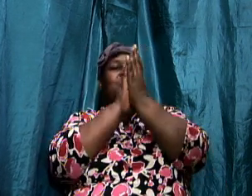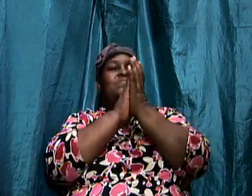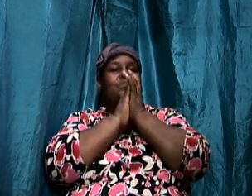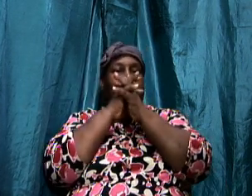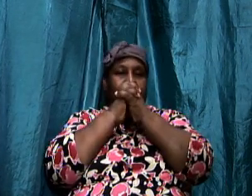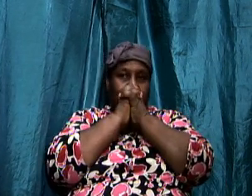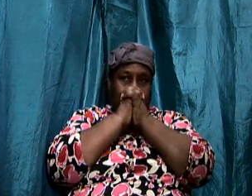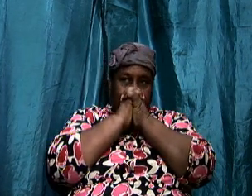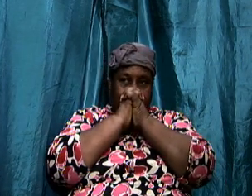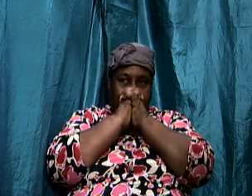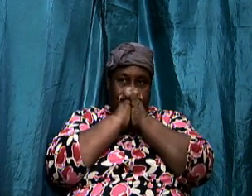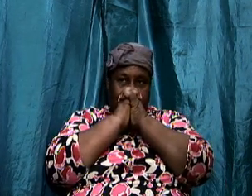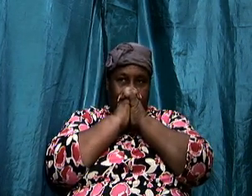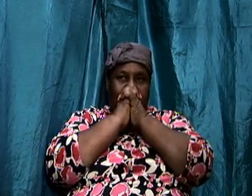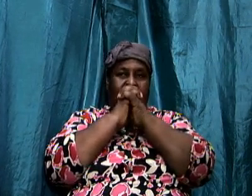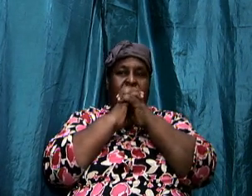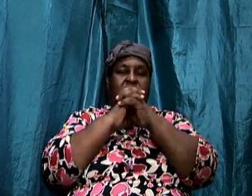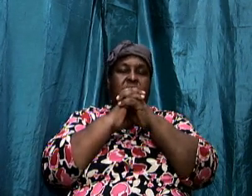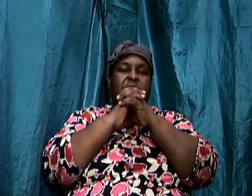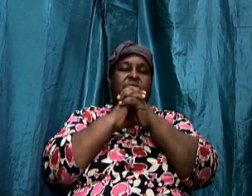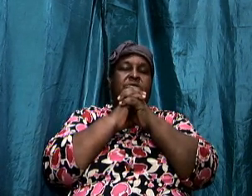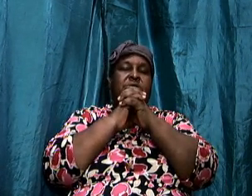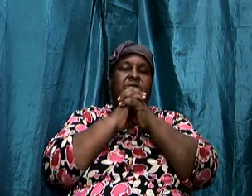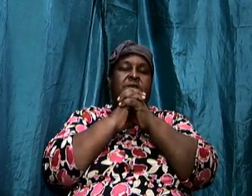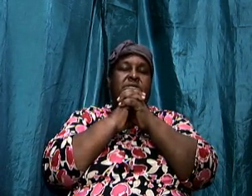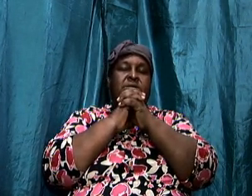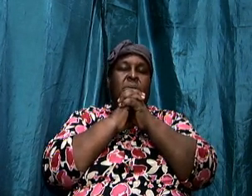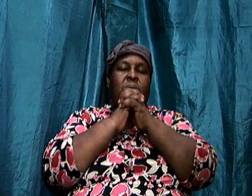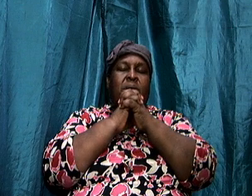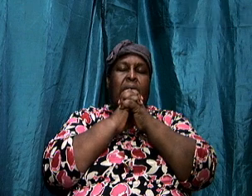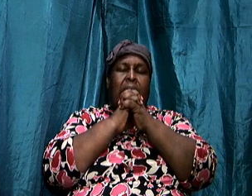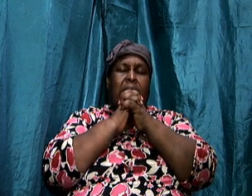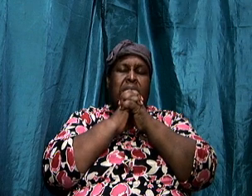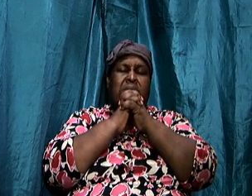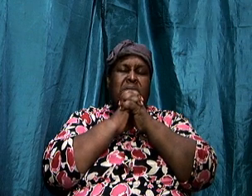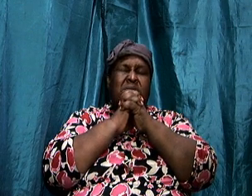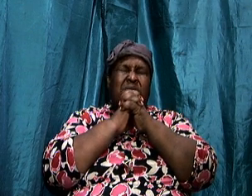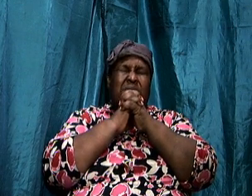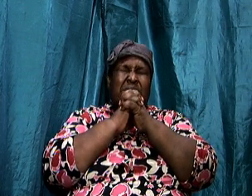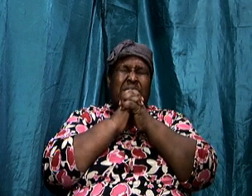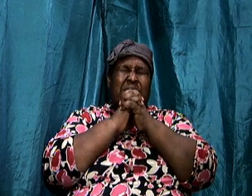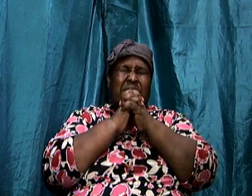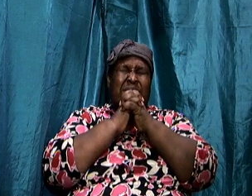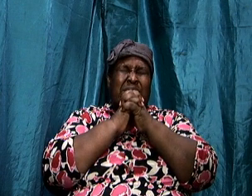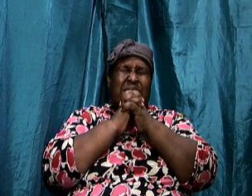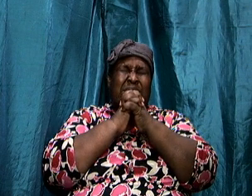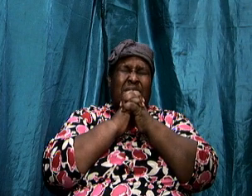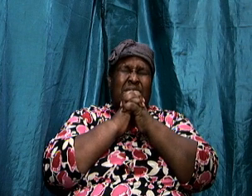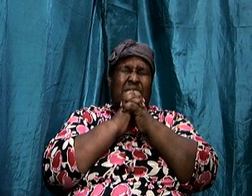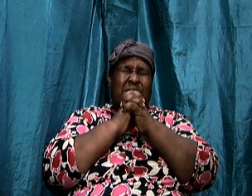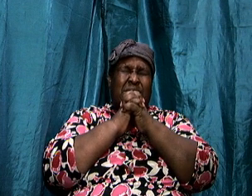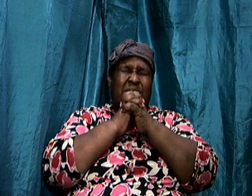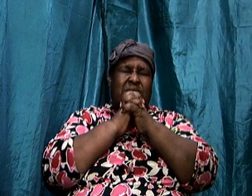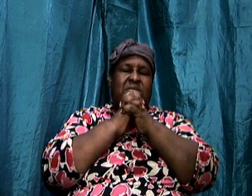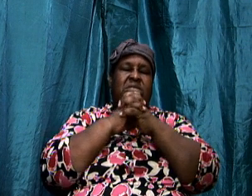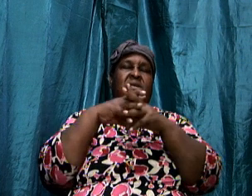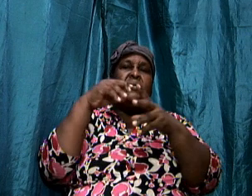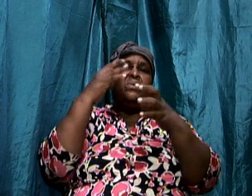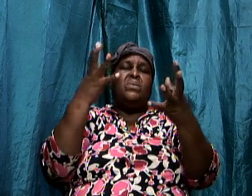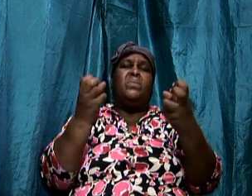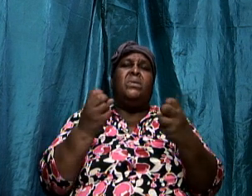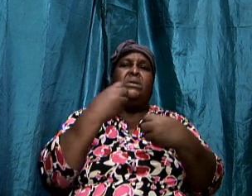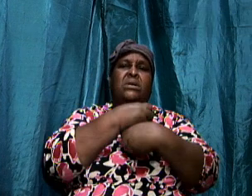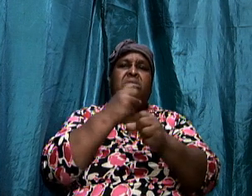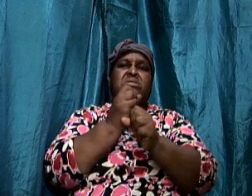clear to us and i want to re-emphasize i want to make that